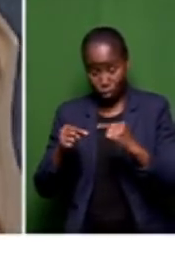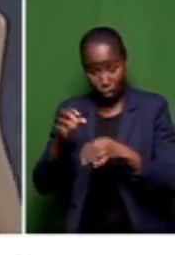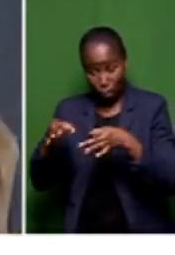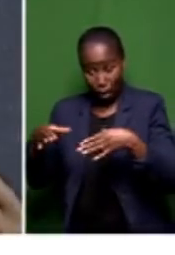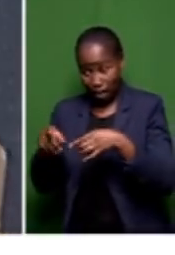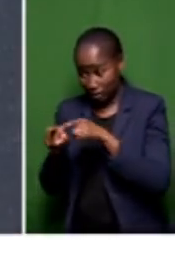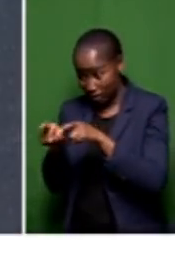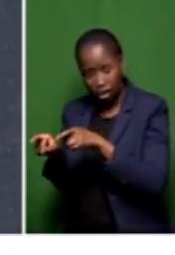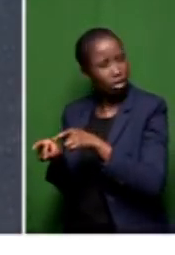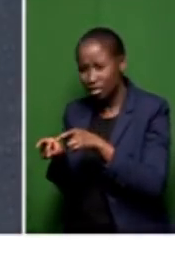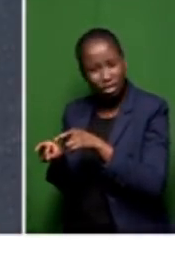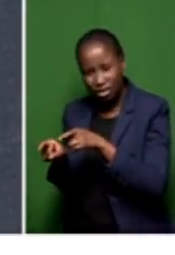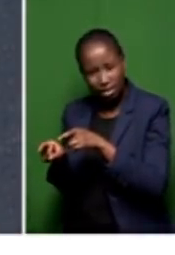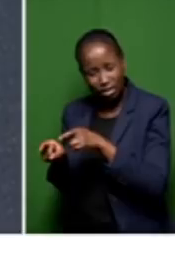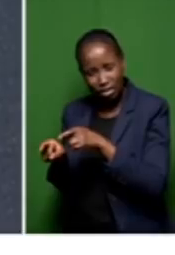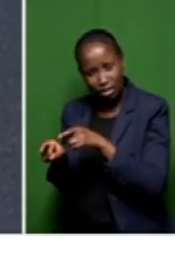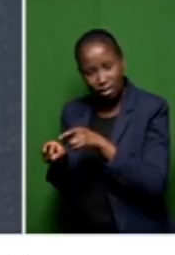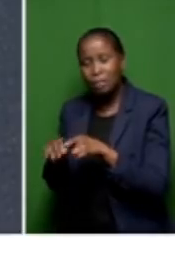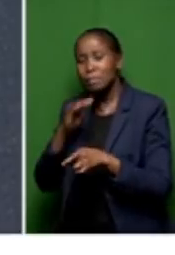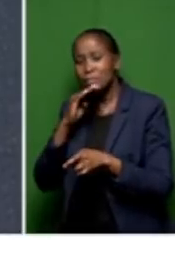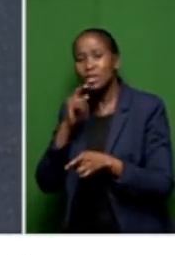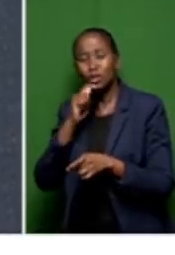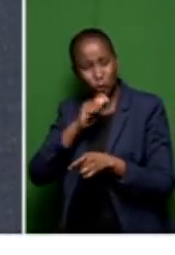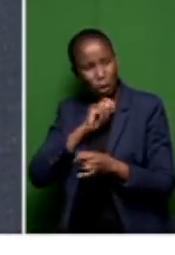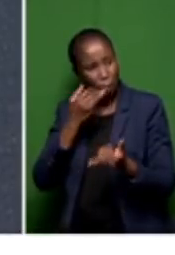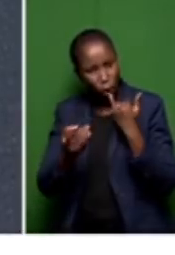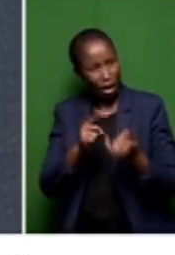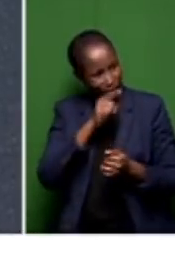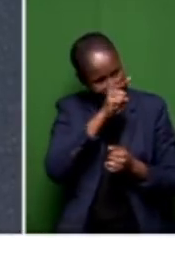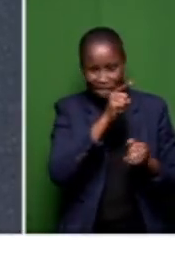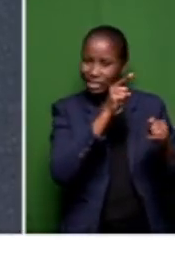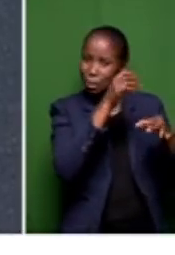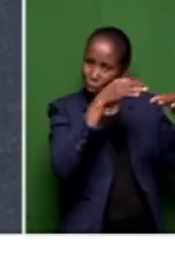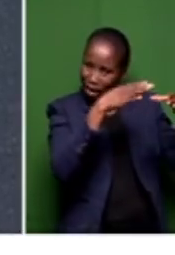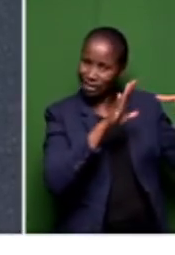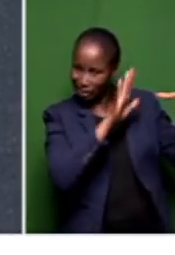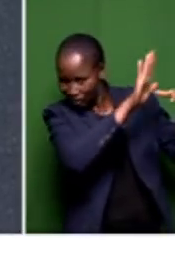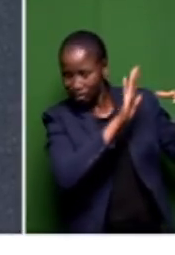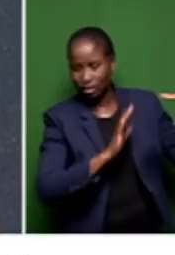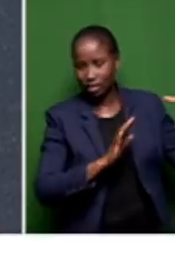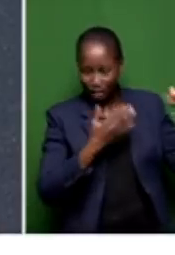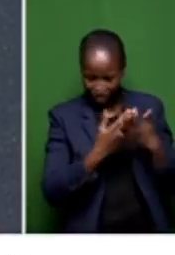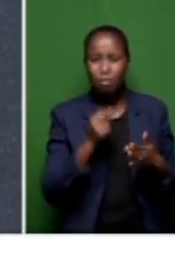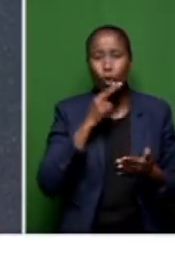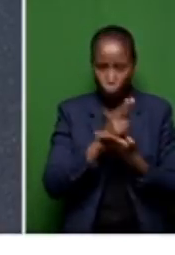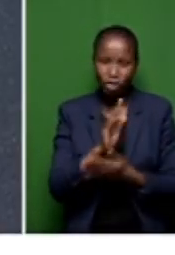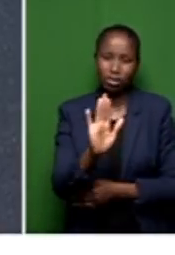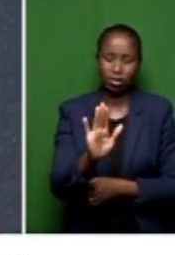spheres of governance in the Eastern Cape. Let's be honest about that. Now, if